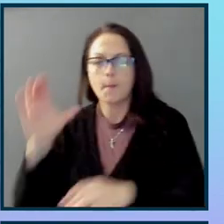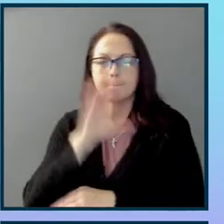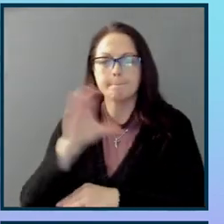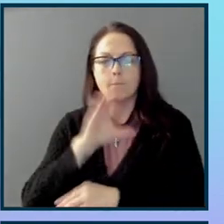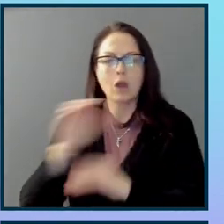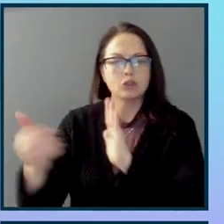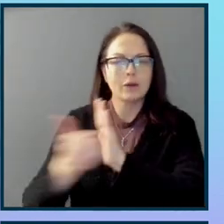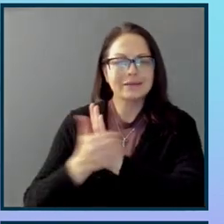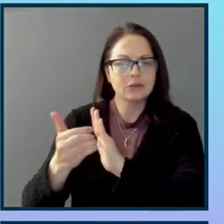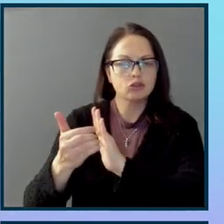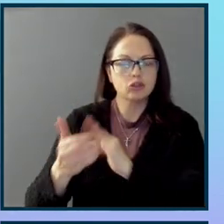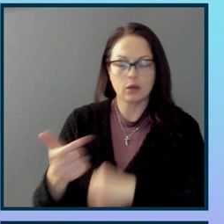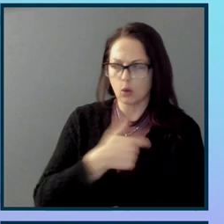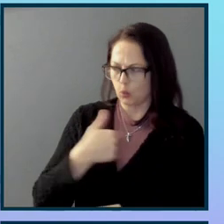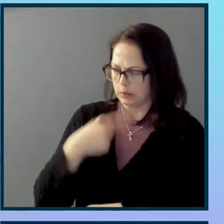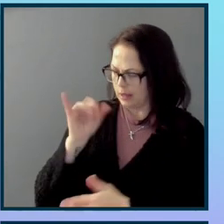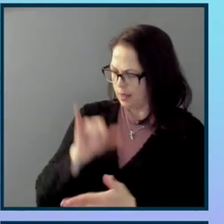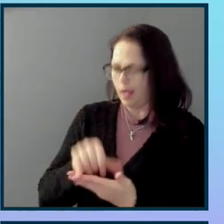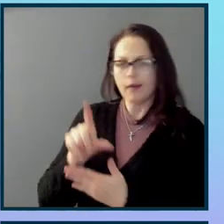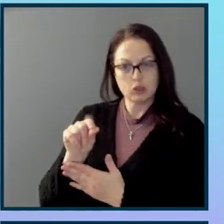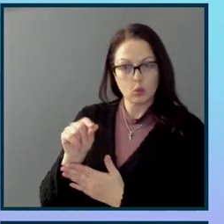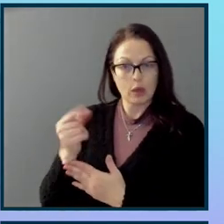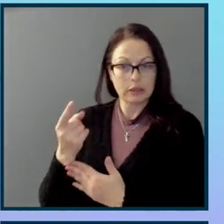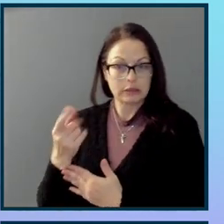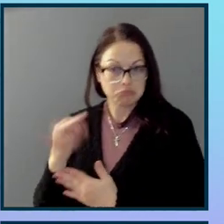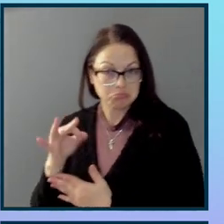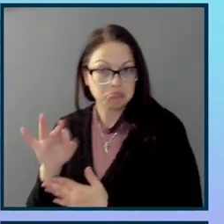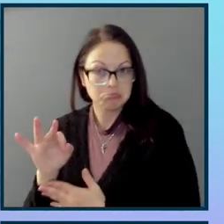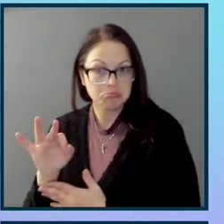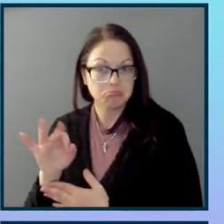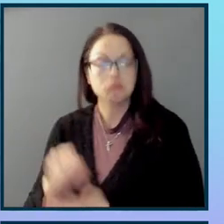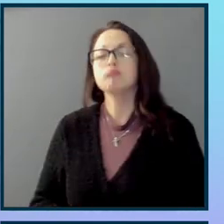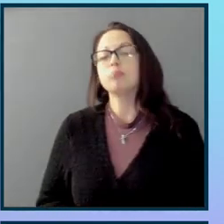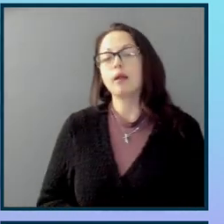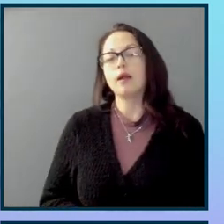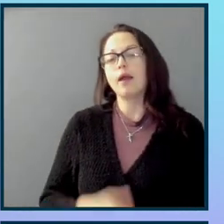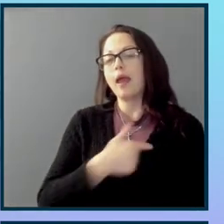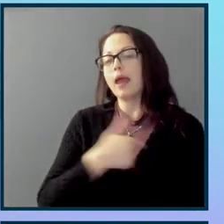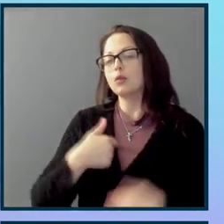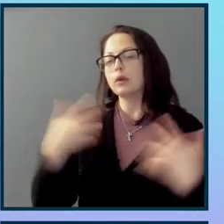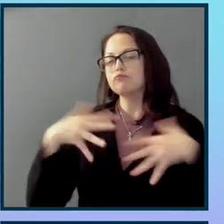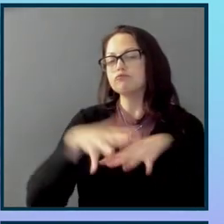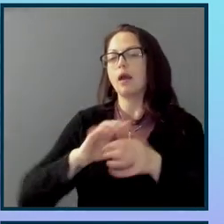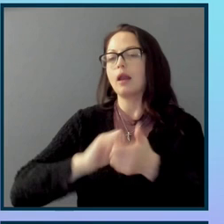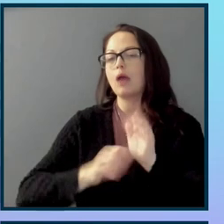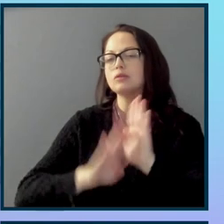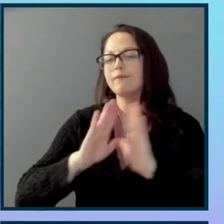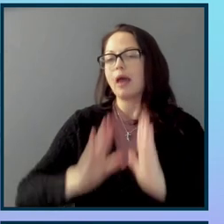that in 2019, not too long ago, but integrated into how developers work.